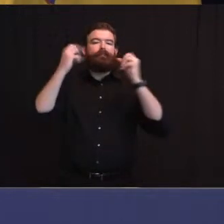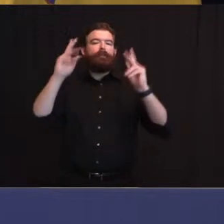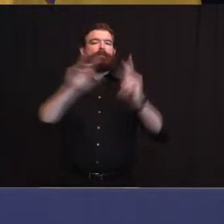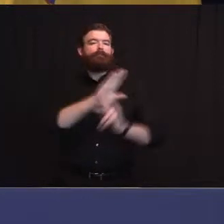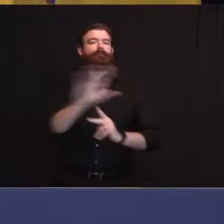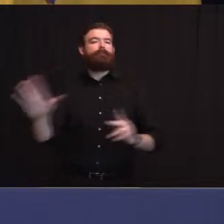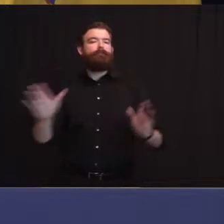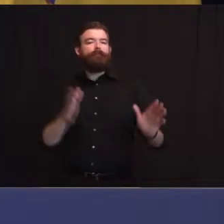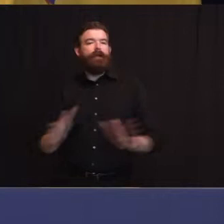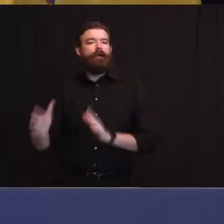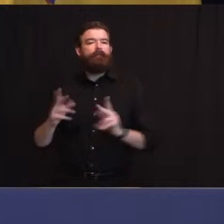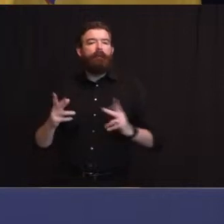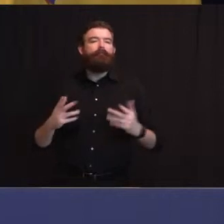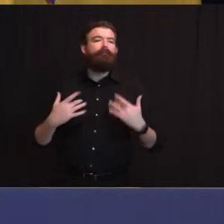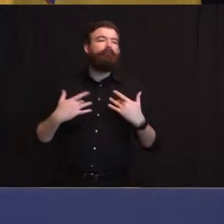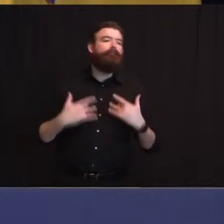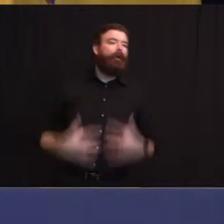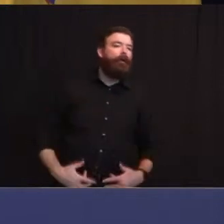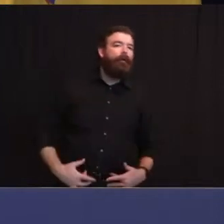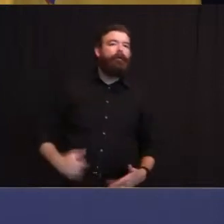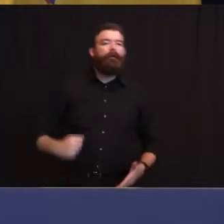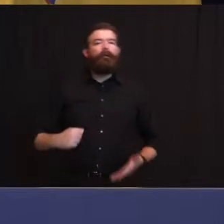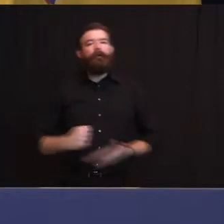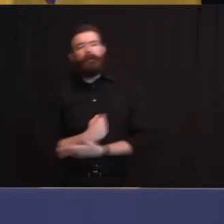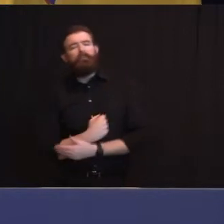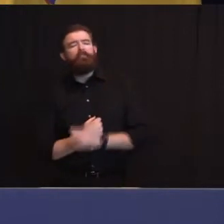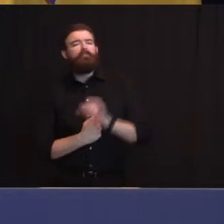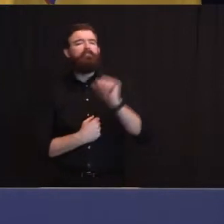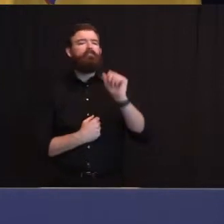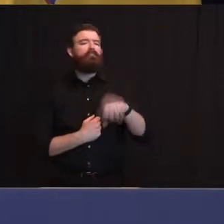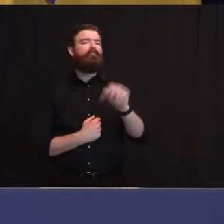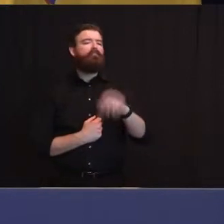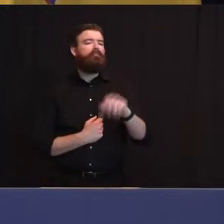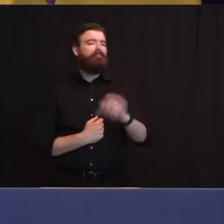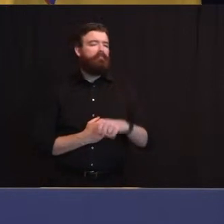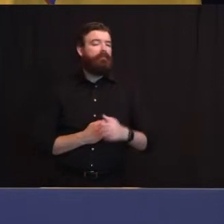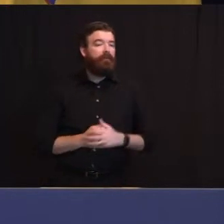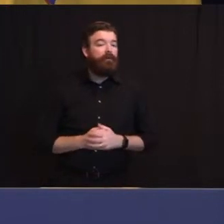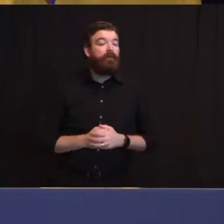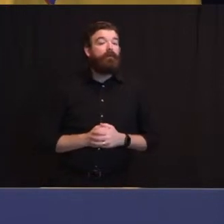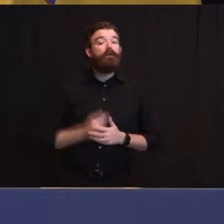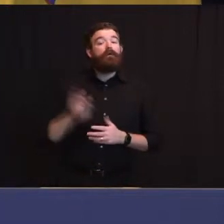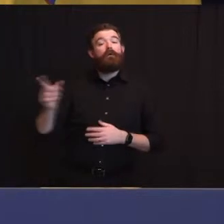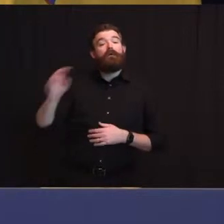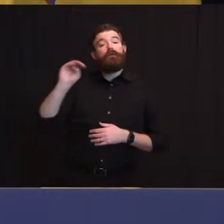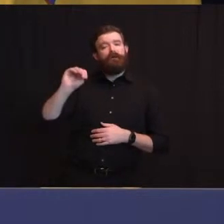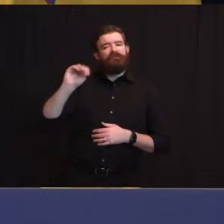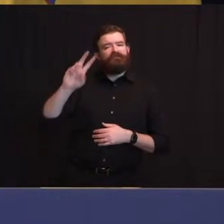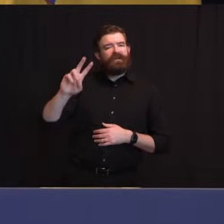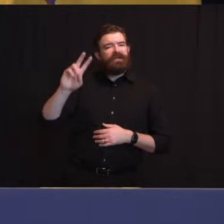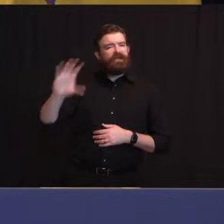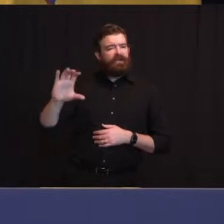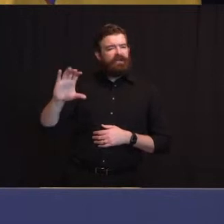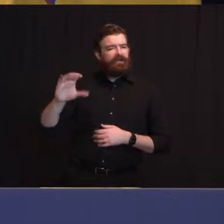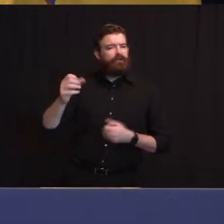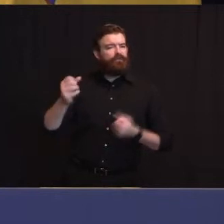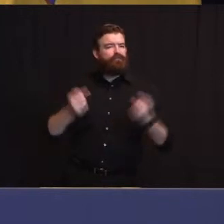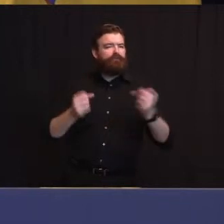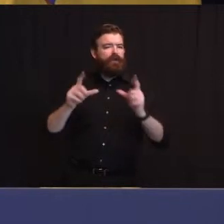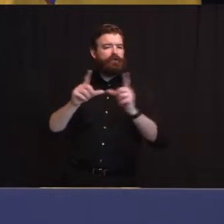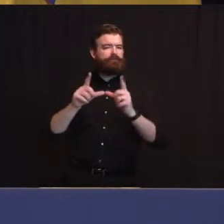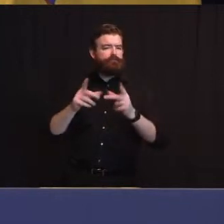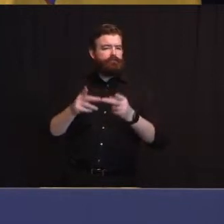priorities. And so we're, I know the Motor Vehicles Commission is working and we're working constructively to legislative